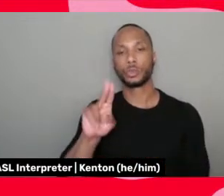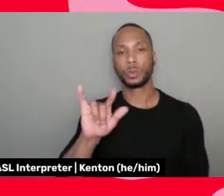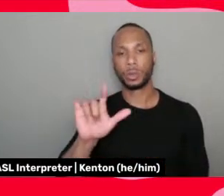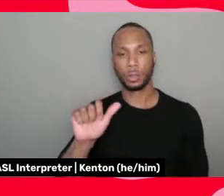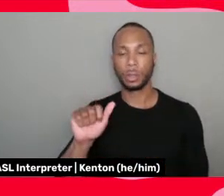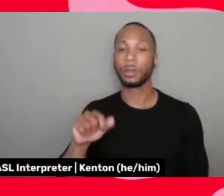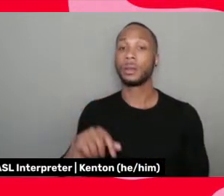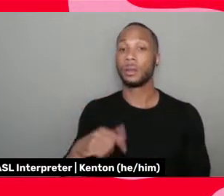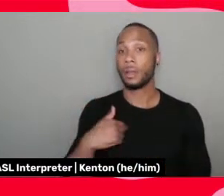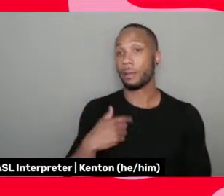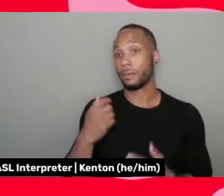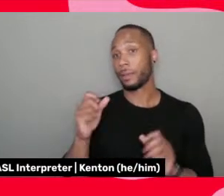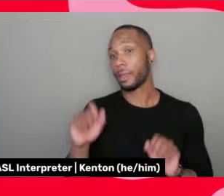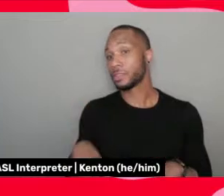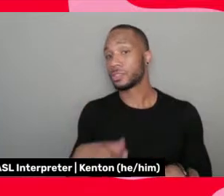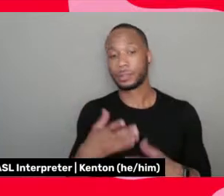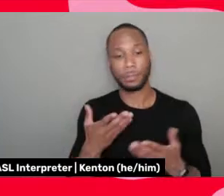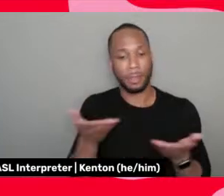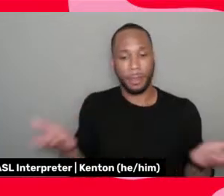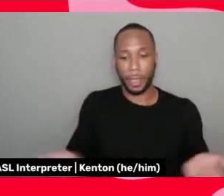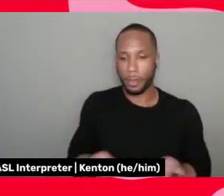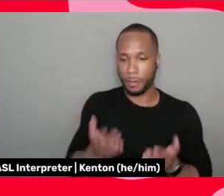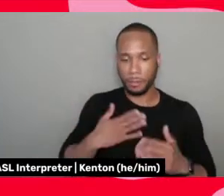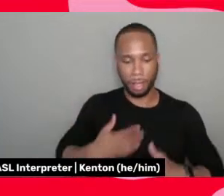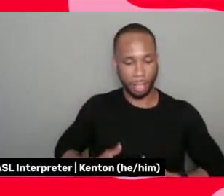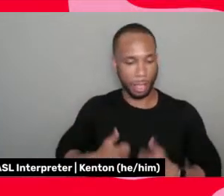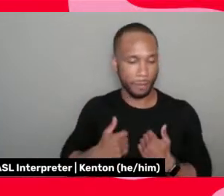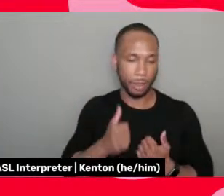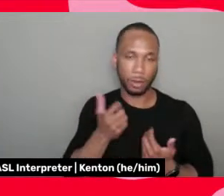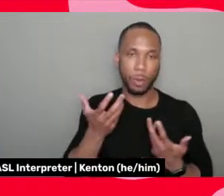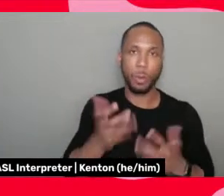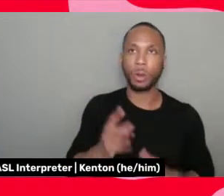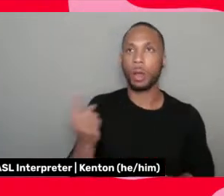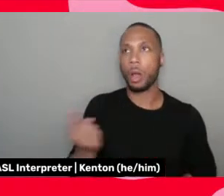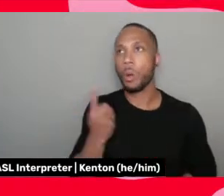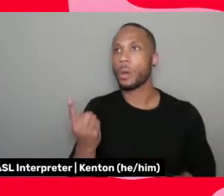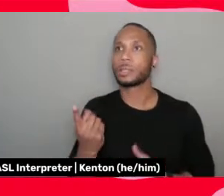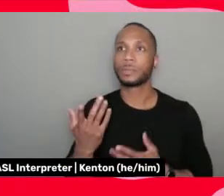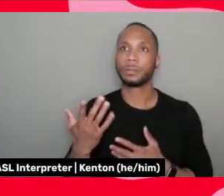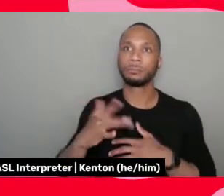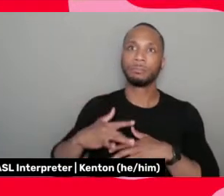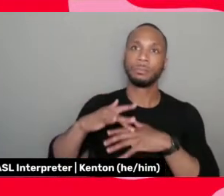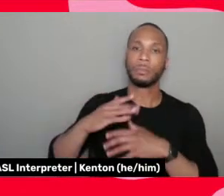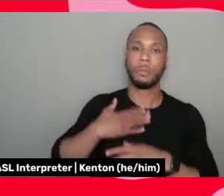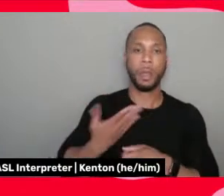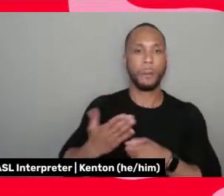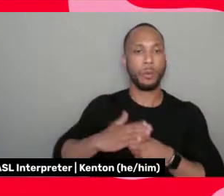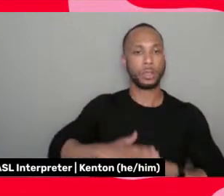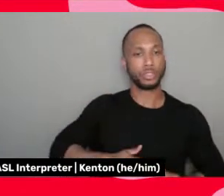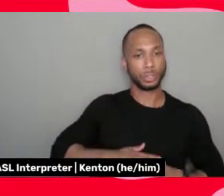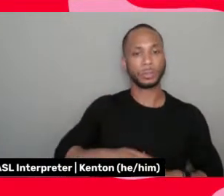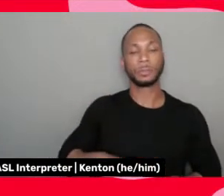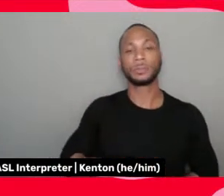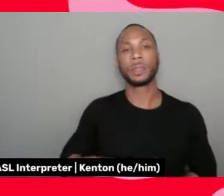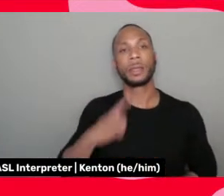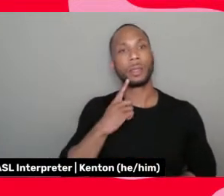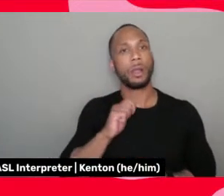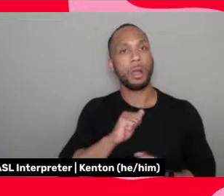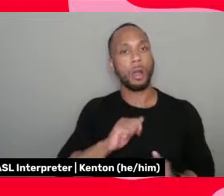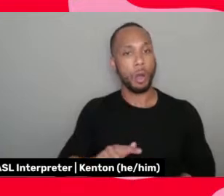I can just exist in my life. I don't want to always be held to my oppression. Um, I think all of these women